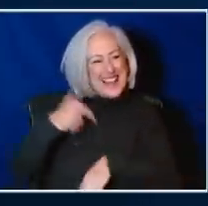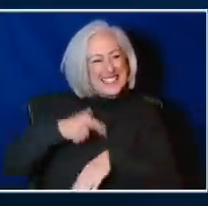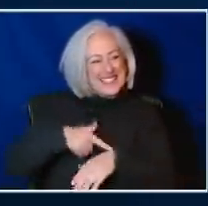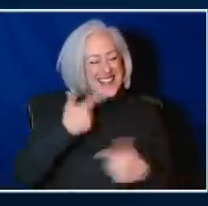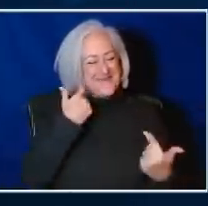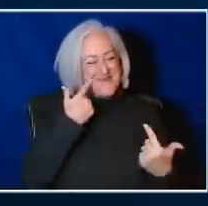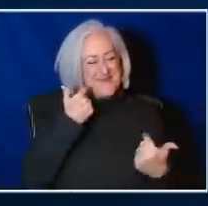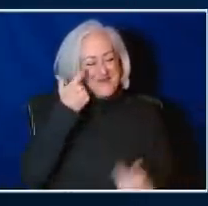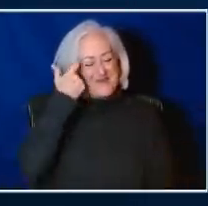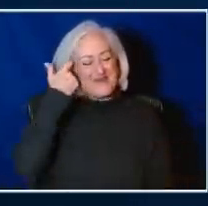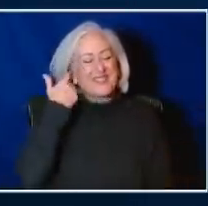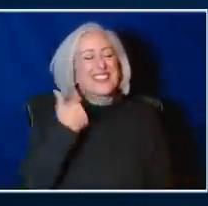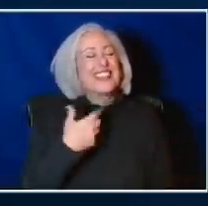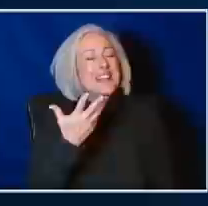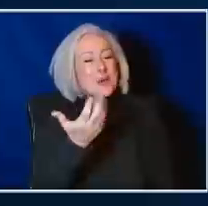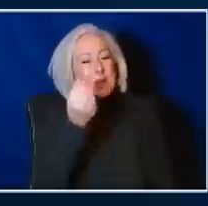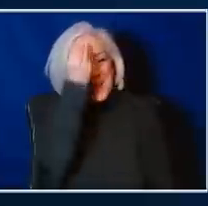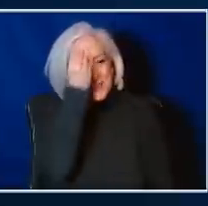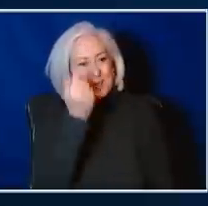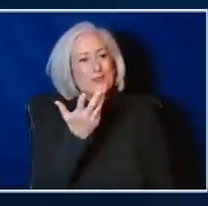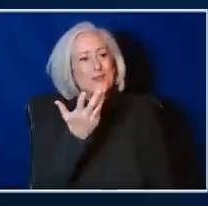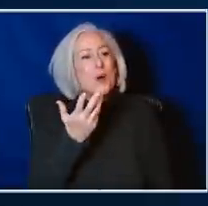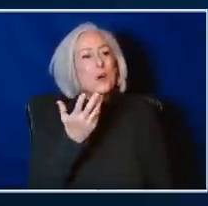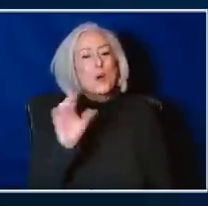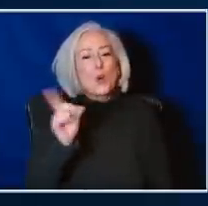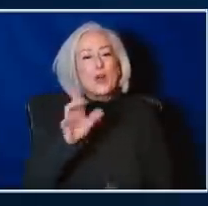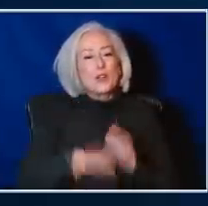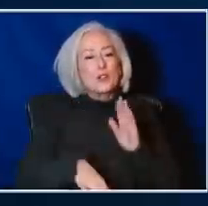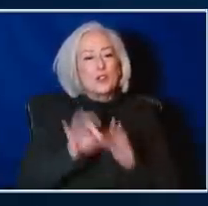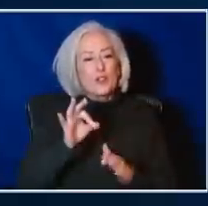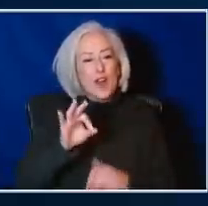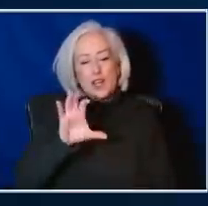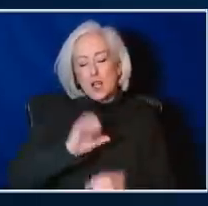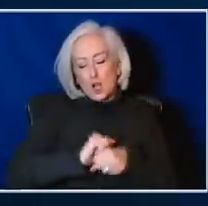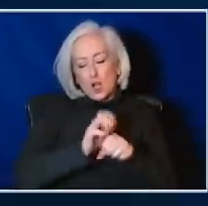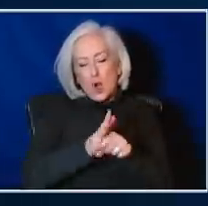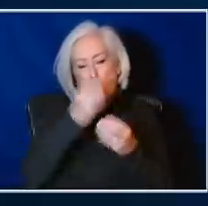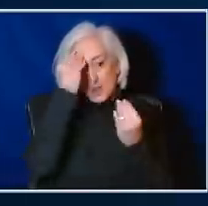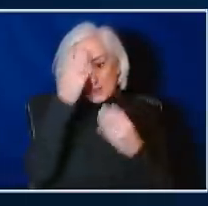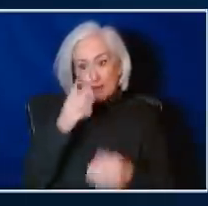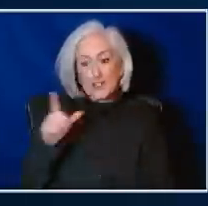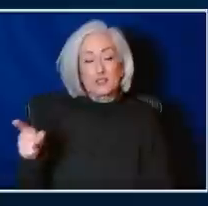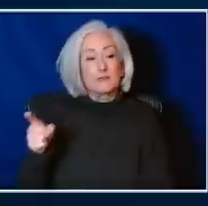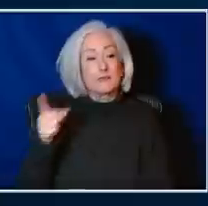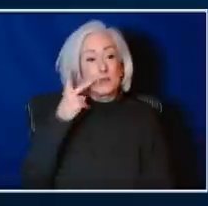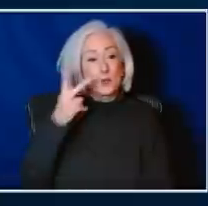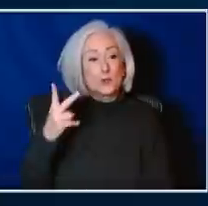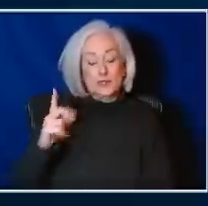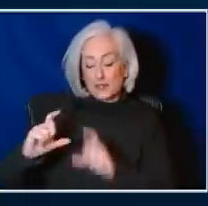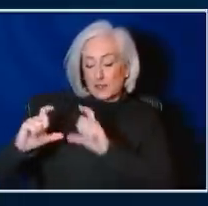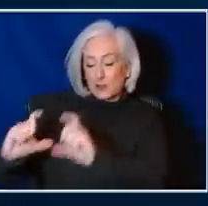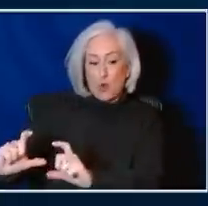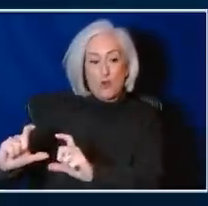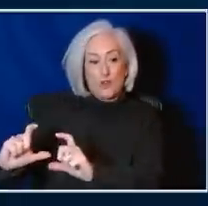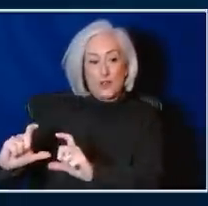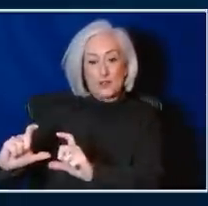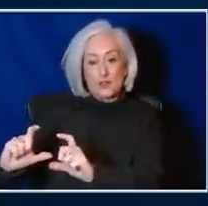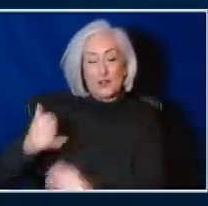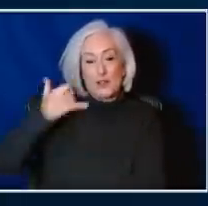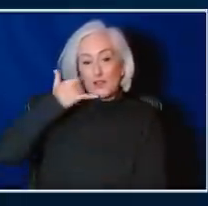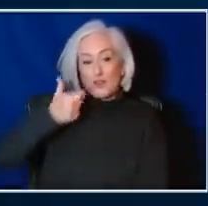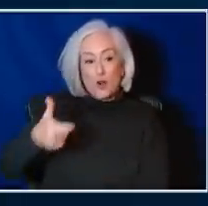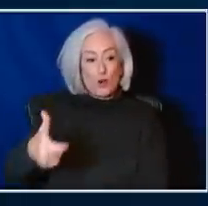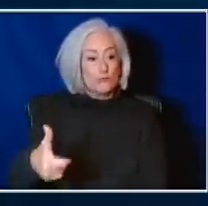All right. We want you to know where to find the latest COVID information. We have a QR code up on your screen. Scan it. will take you to our COVID updates